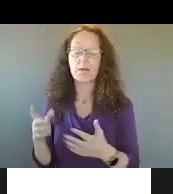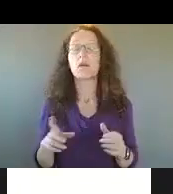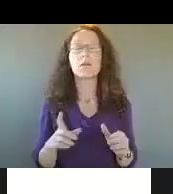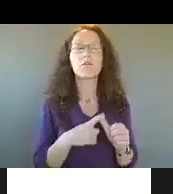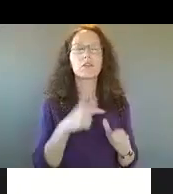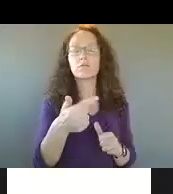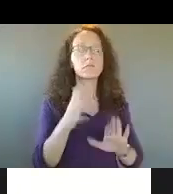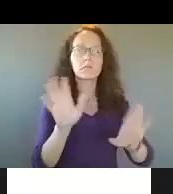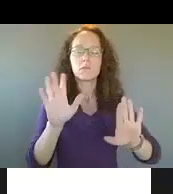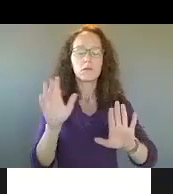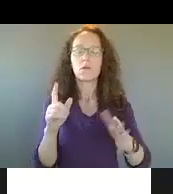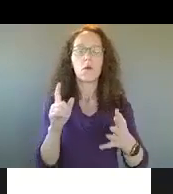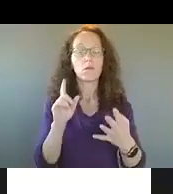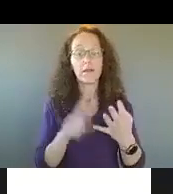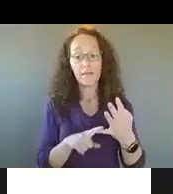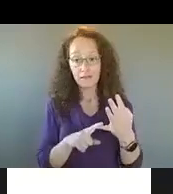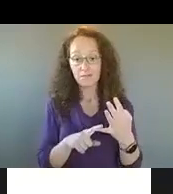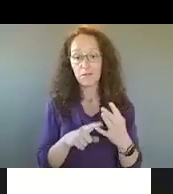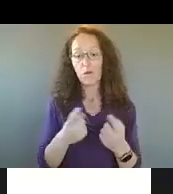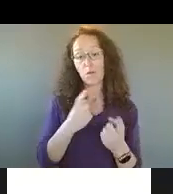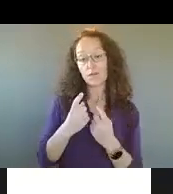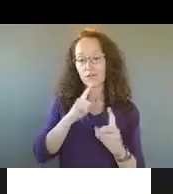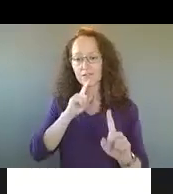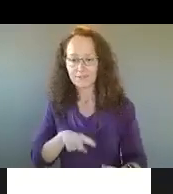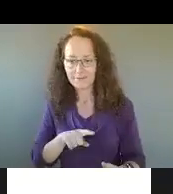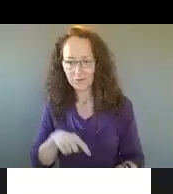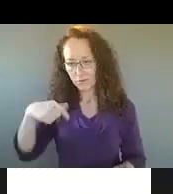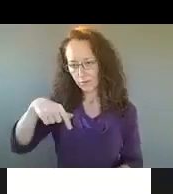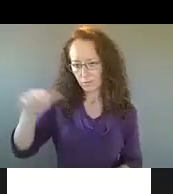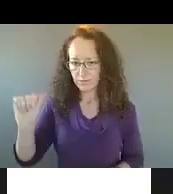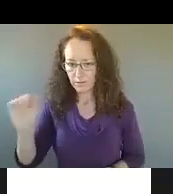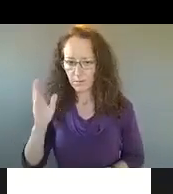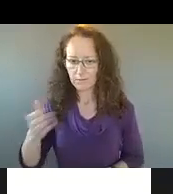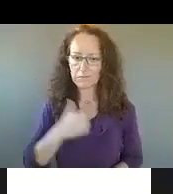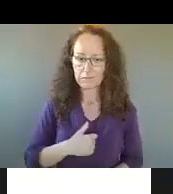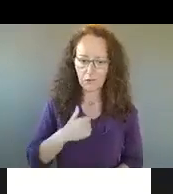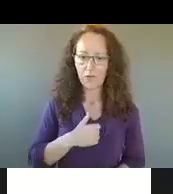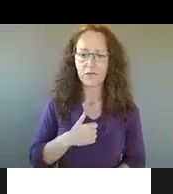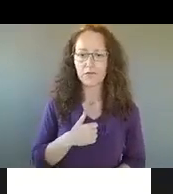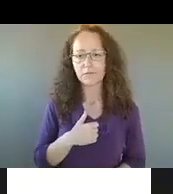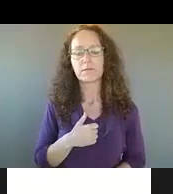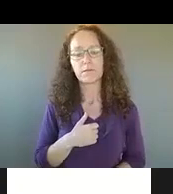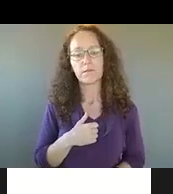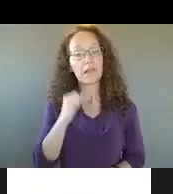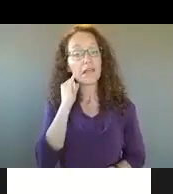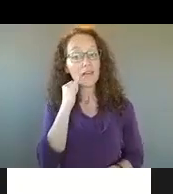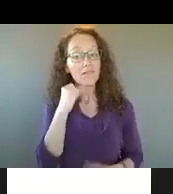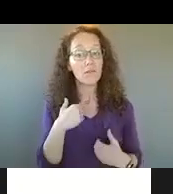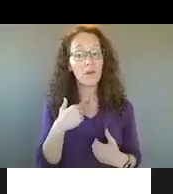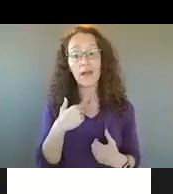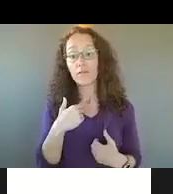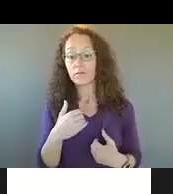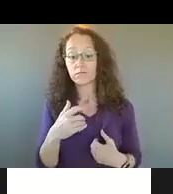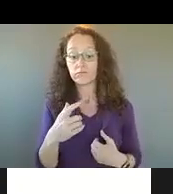I'm sorry. And after that, we will do some q&a apologize, we will have some q&a, you are welcome to add your questions in the chat.